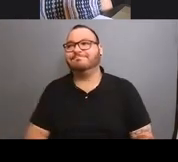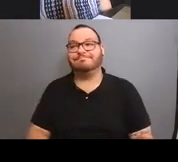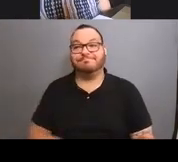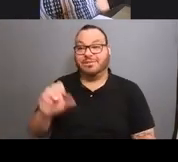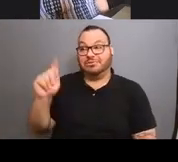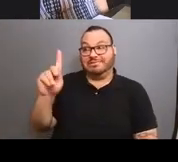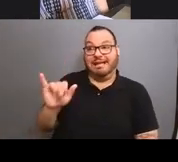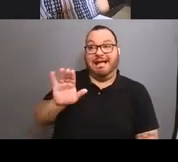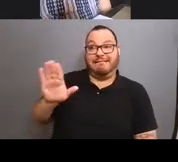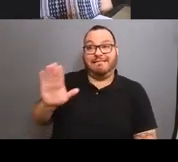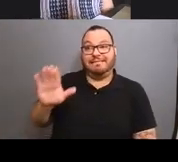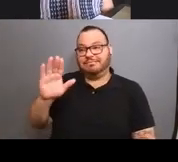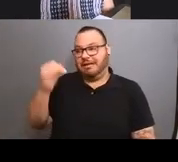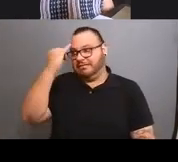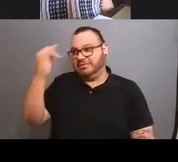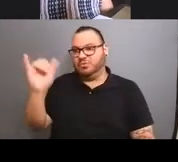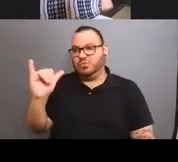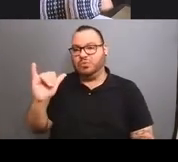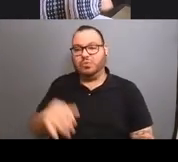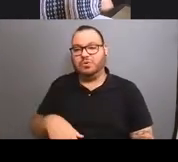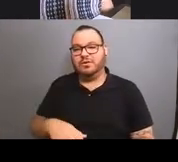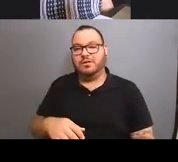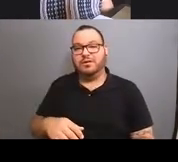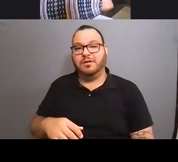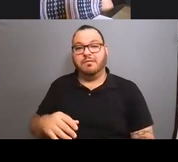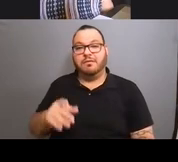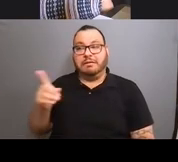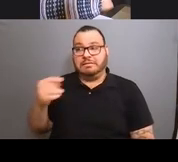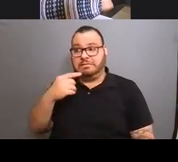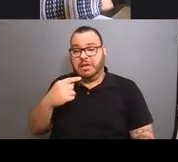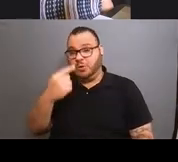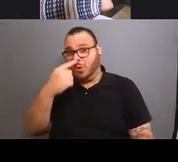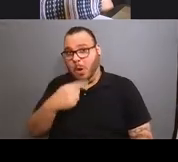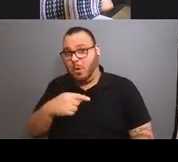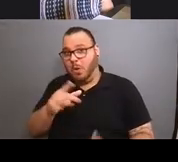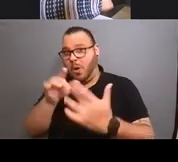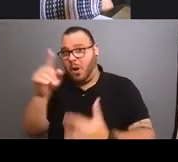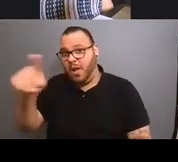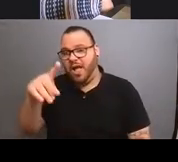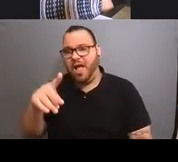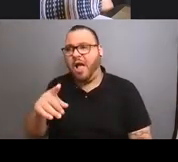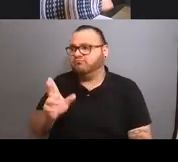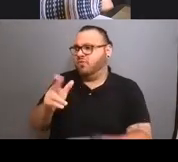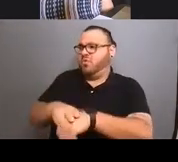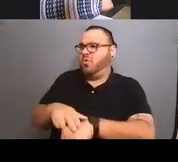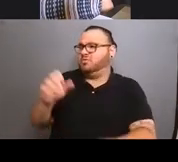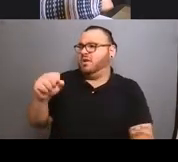idea too. My son. And, um, he said, can we, can we contact them? And I said, of course we can. I don't know if we'll hear back.